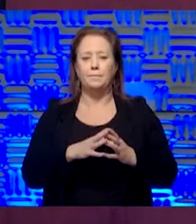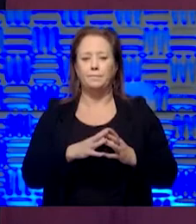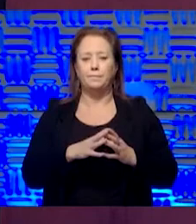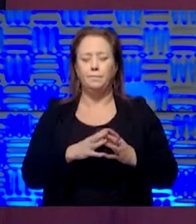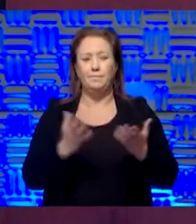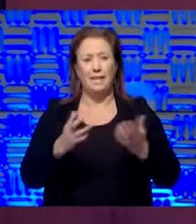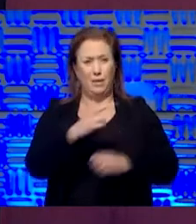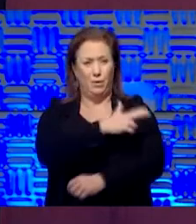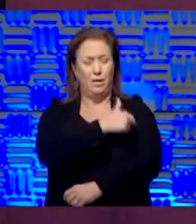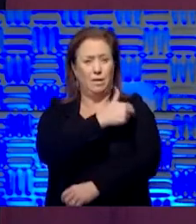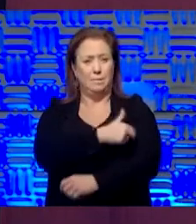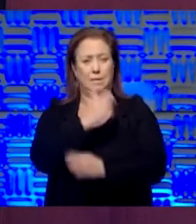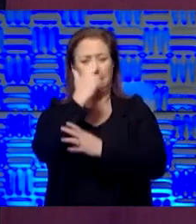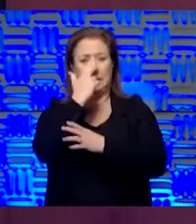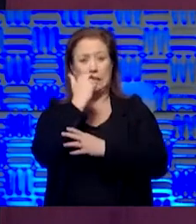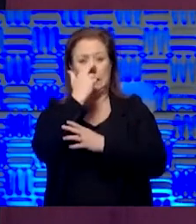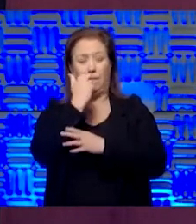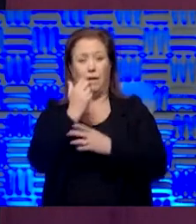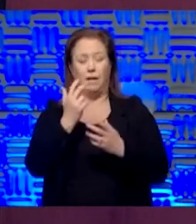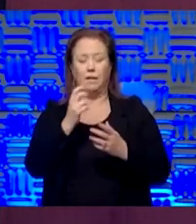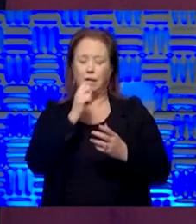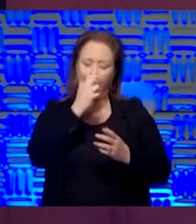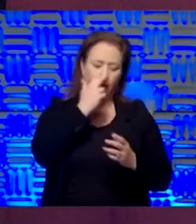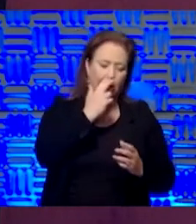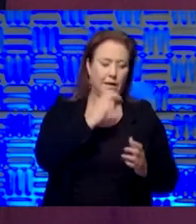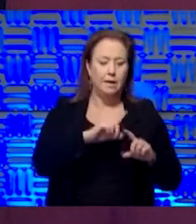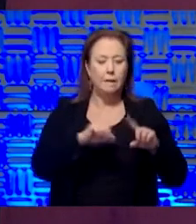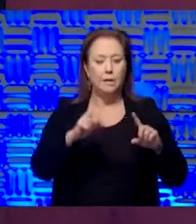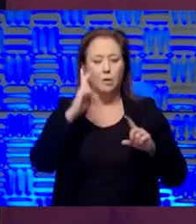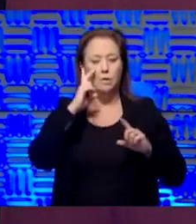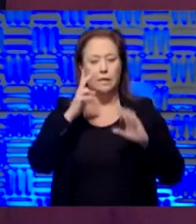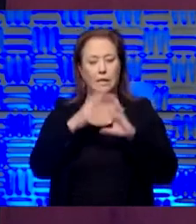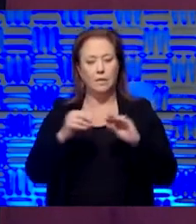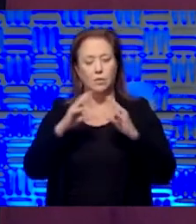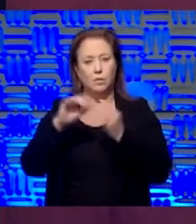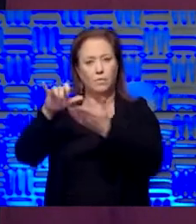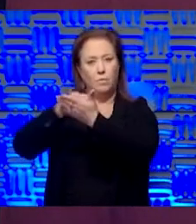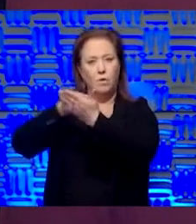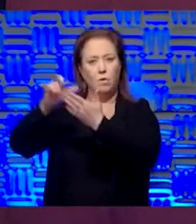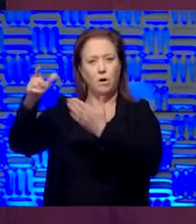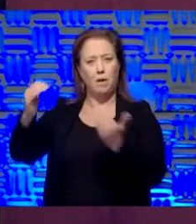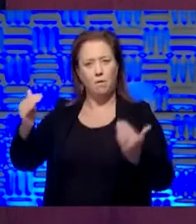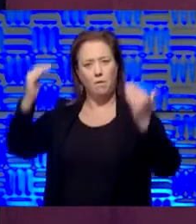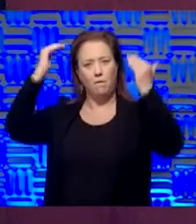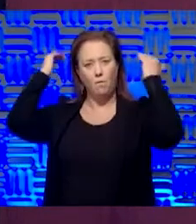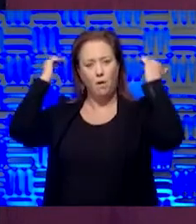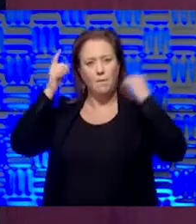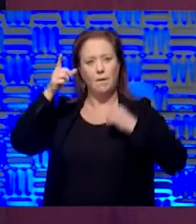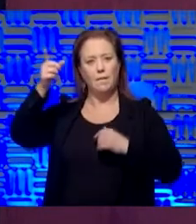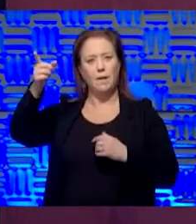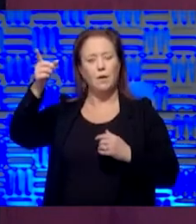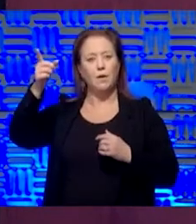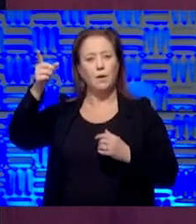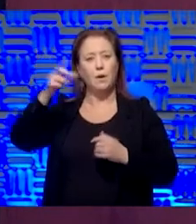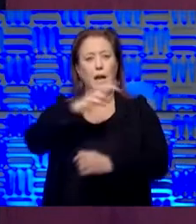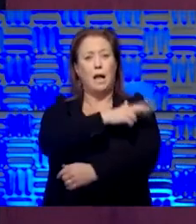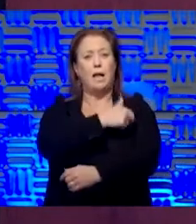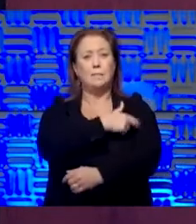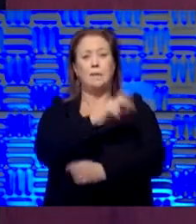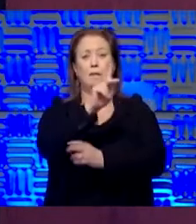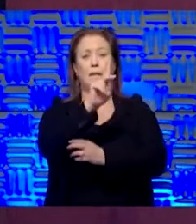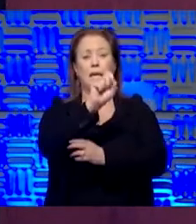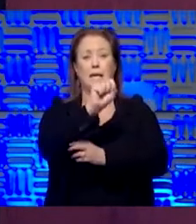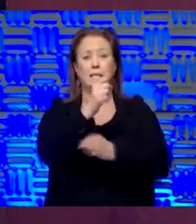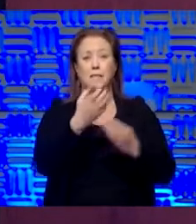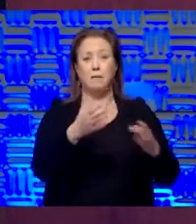even here in the hospital, you know, it's funny, not funny, you see the stories coming from New York about overwhelmed healthcare facilities. Hospitals throughout Kansas